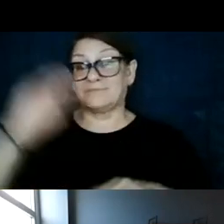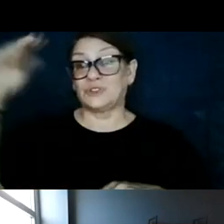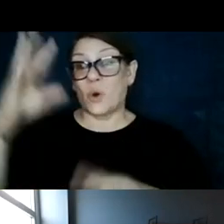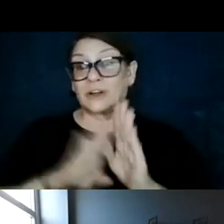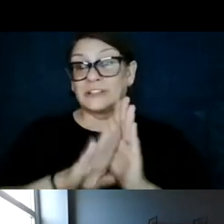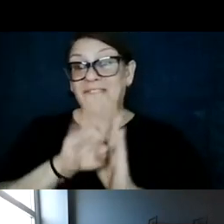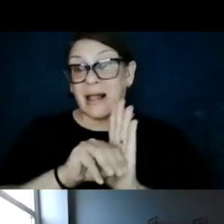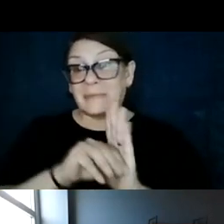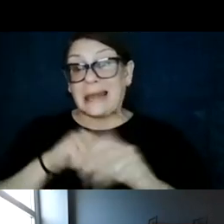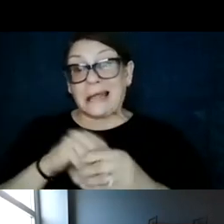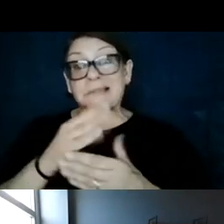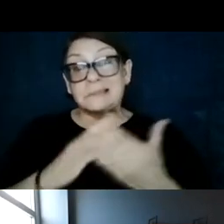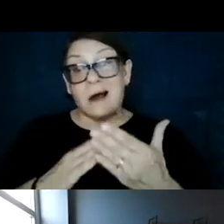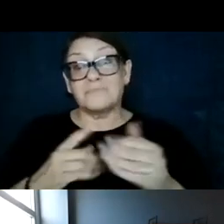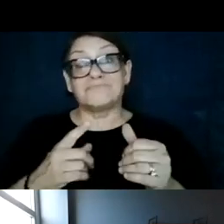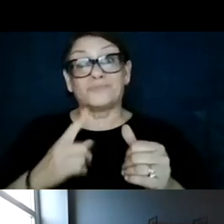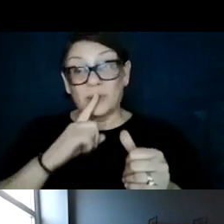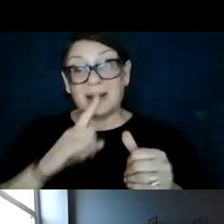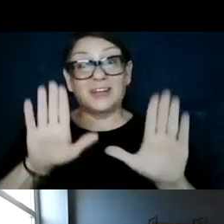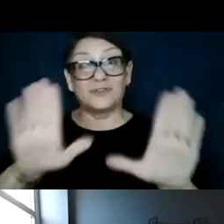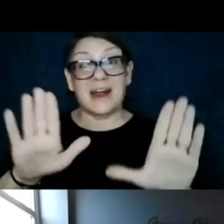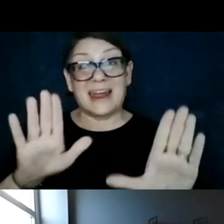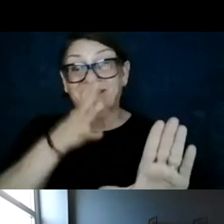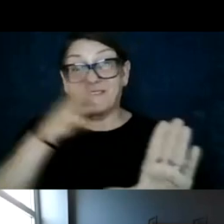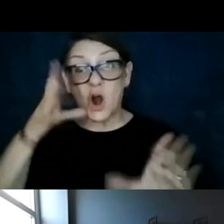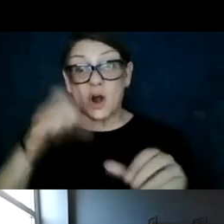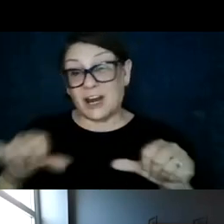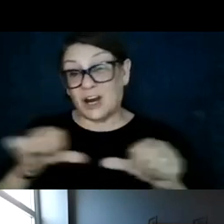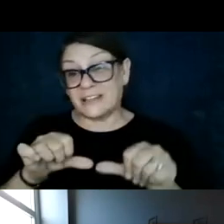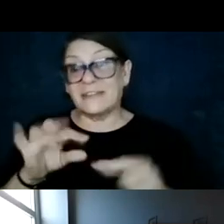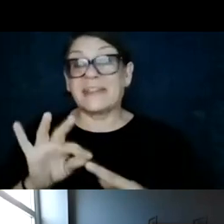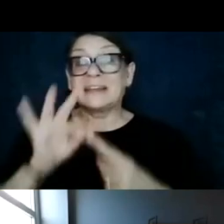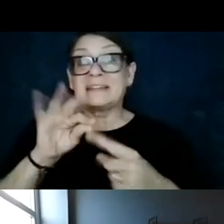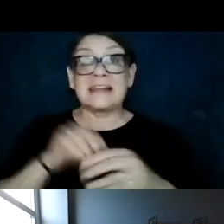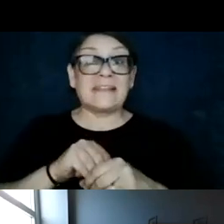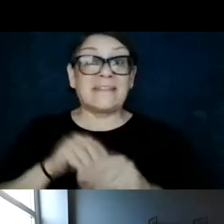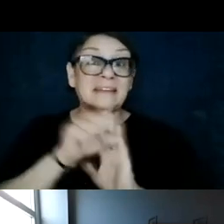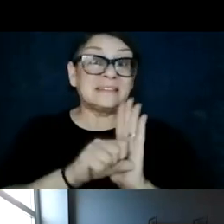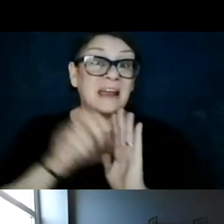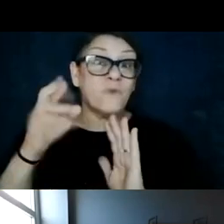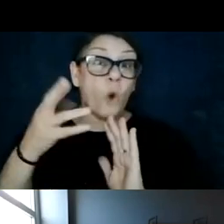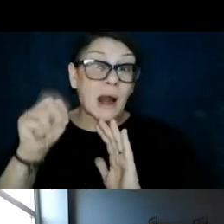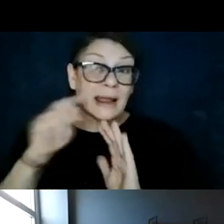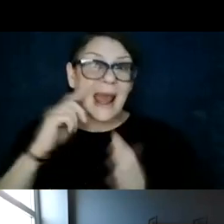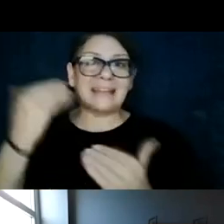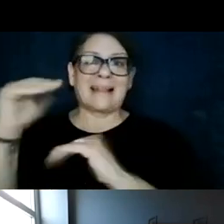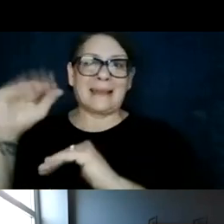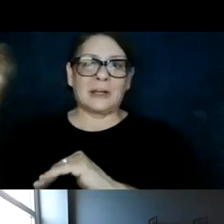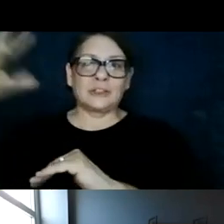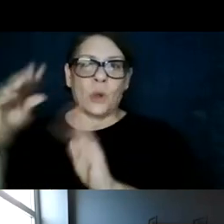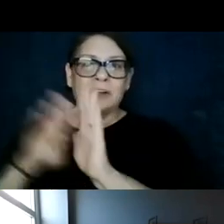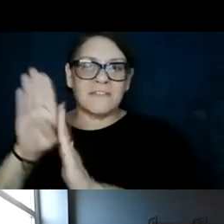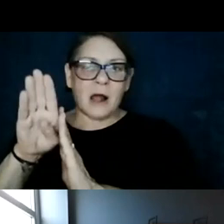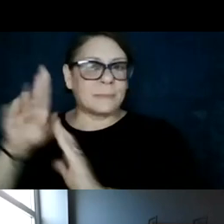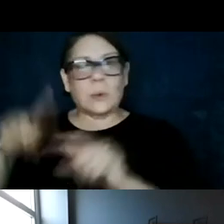some prime agricultural farmland area. For example, the state of Oregon has restricted solar development entirely on